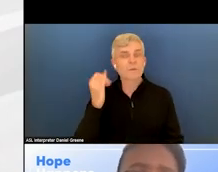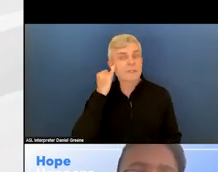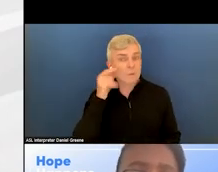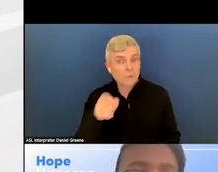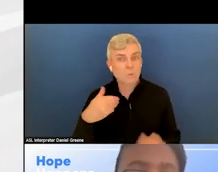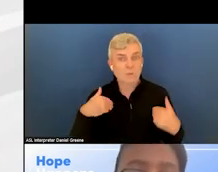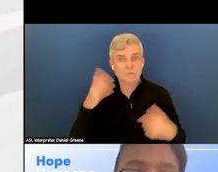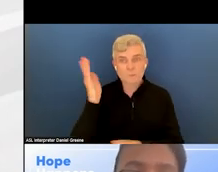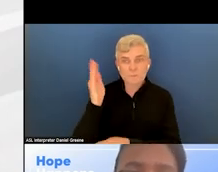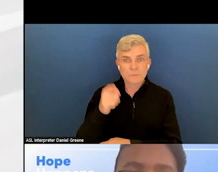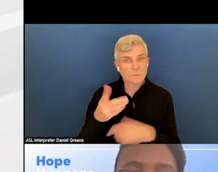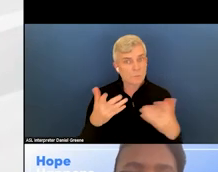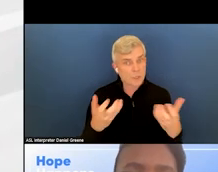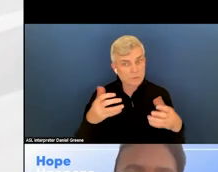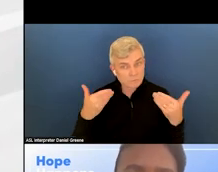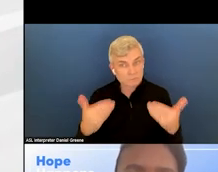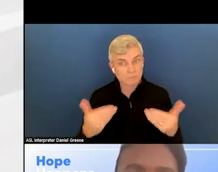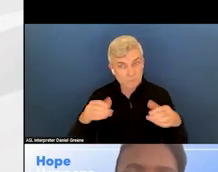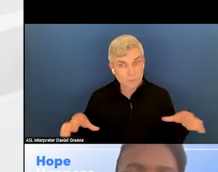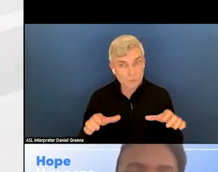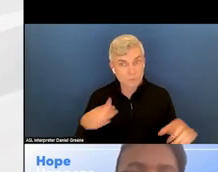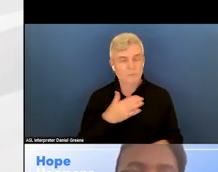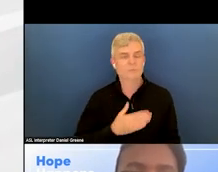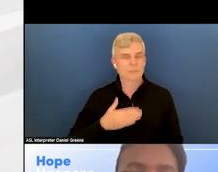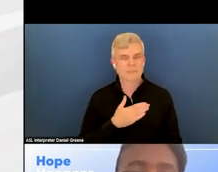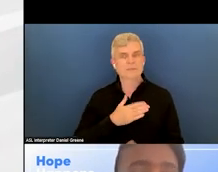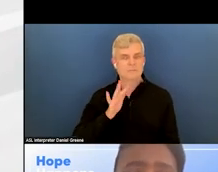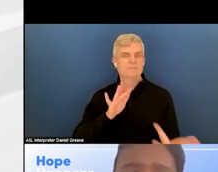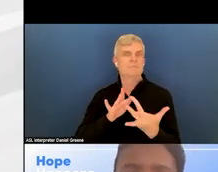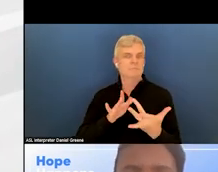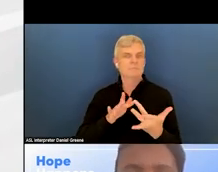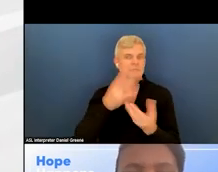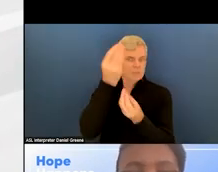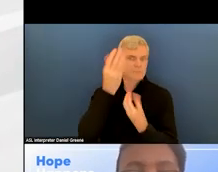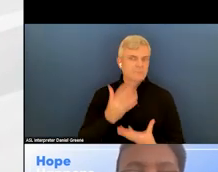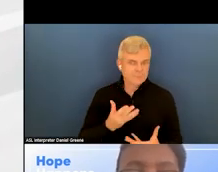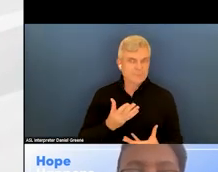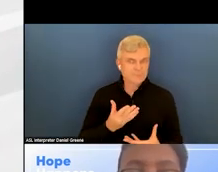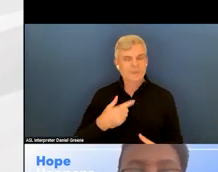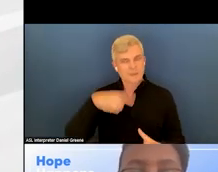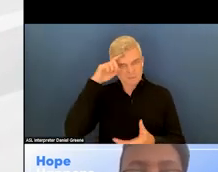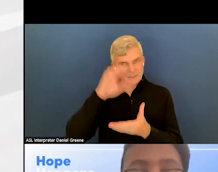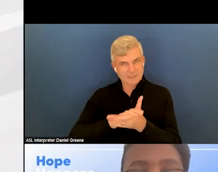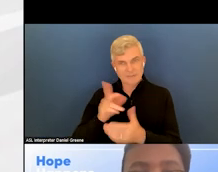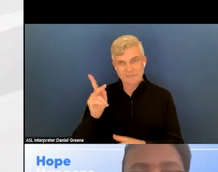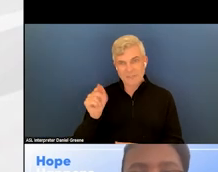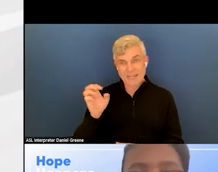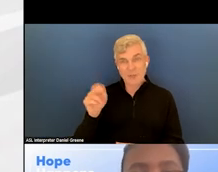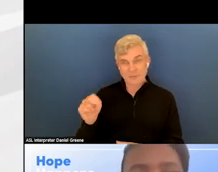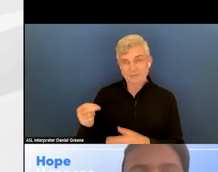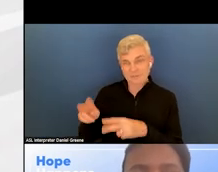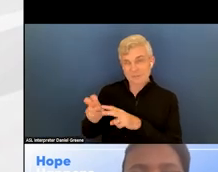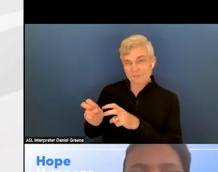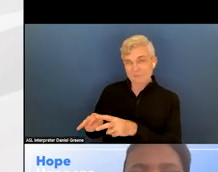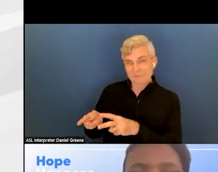you'd like to do, please feel free to reach out and let us know. I believe Karen has already dropped her email in the chat